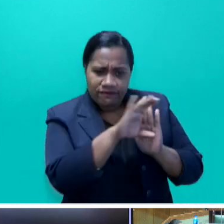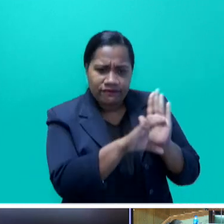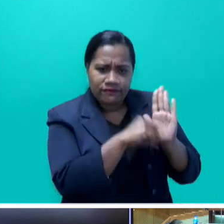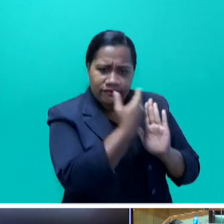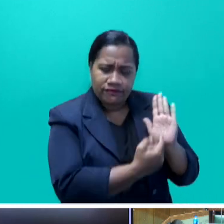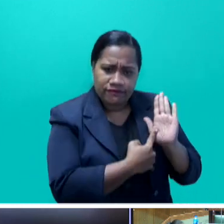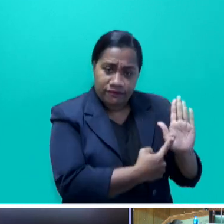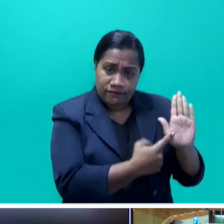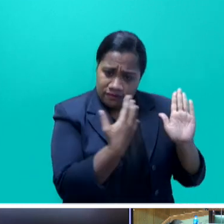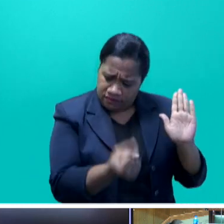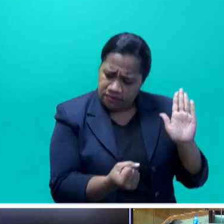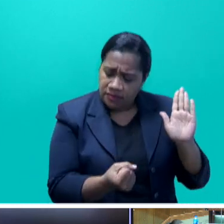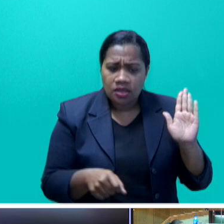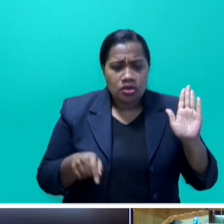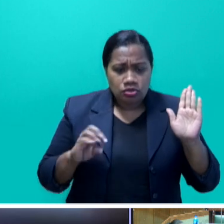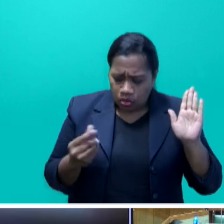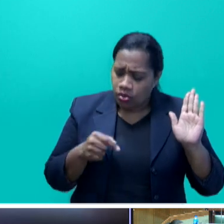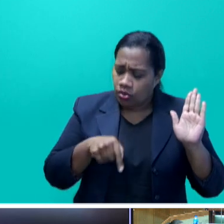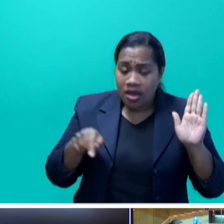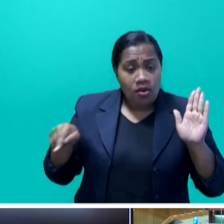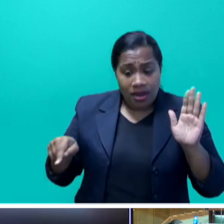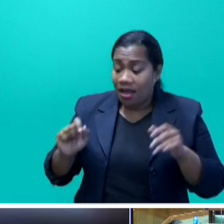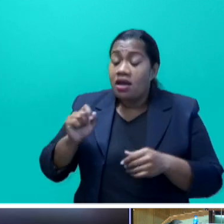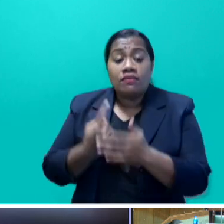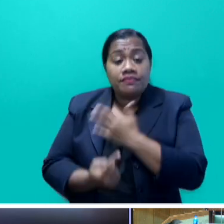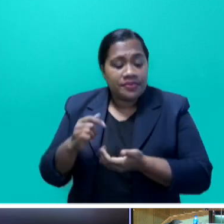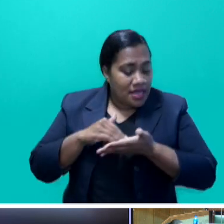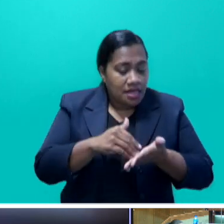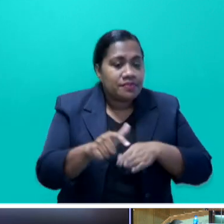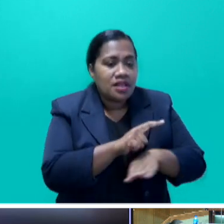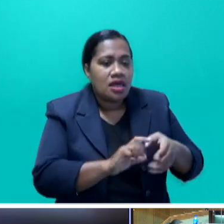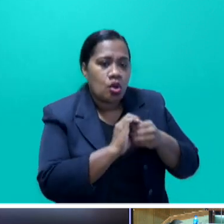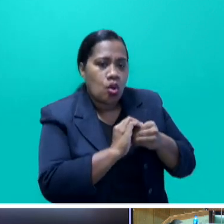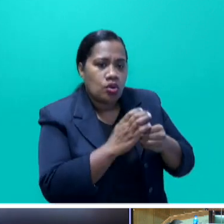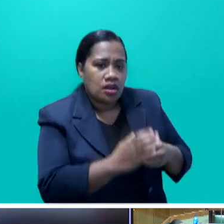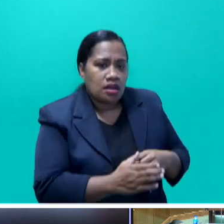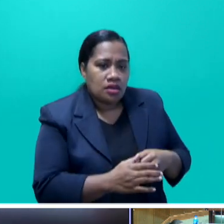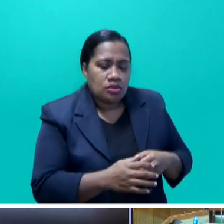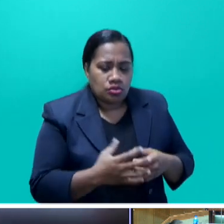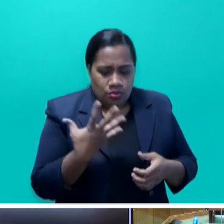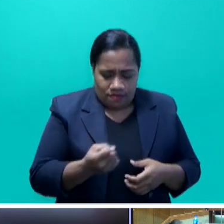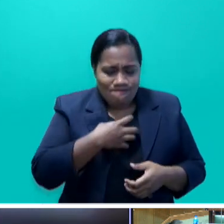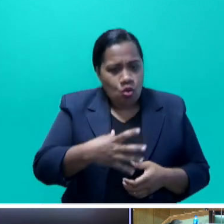Mr. Speaker, that's what this amendment does. It helps landowners generate more income.